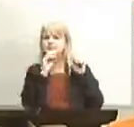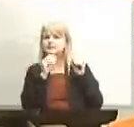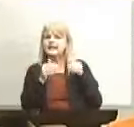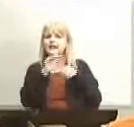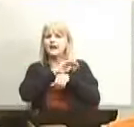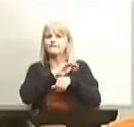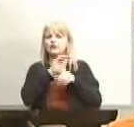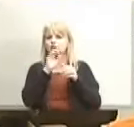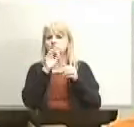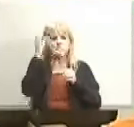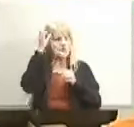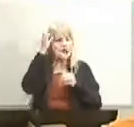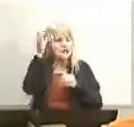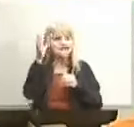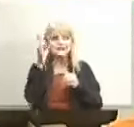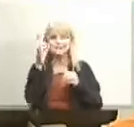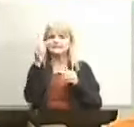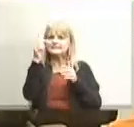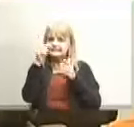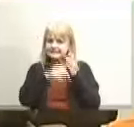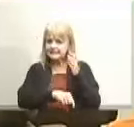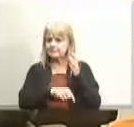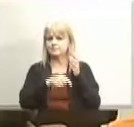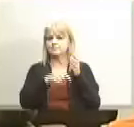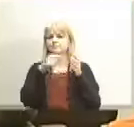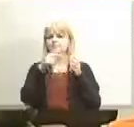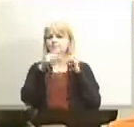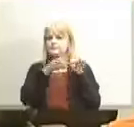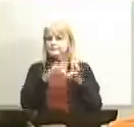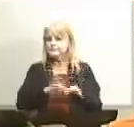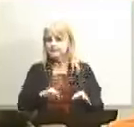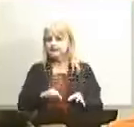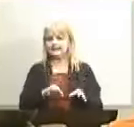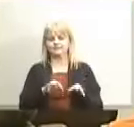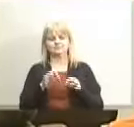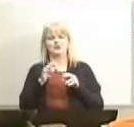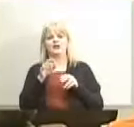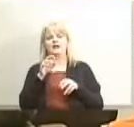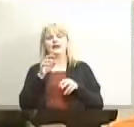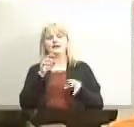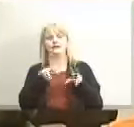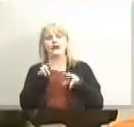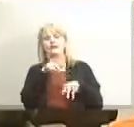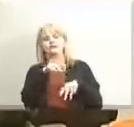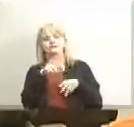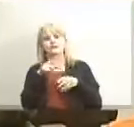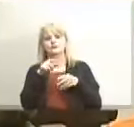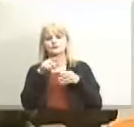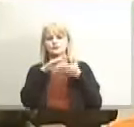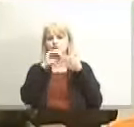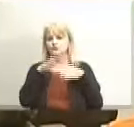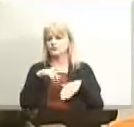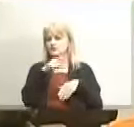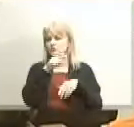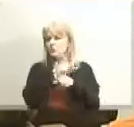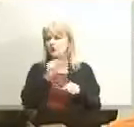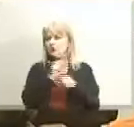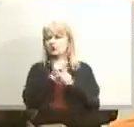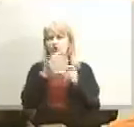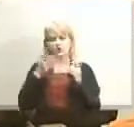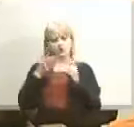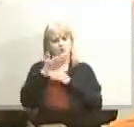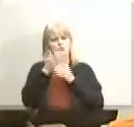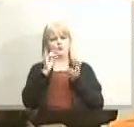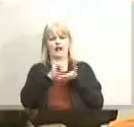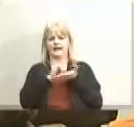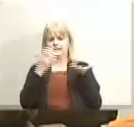very deep on a concept with a class and and watching watching those kids um work through kind of a socratic